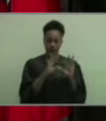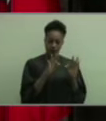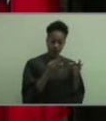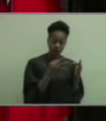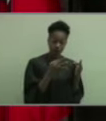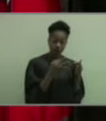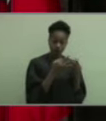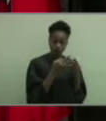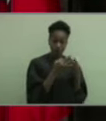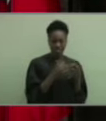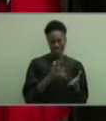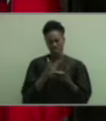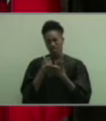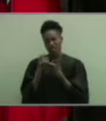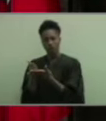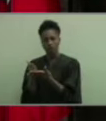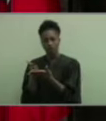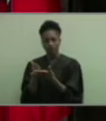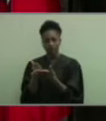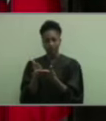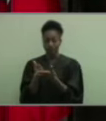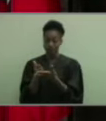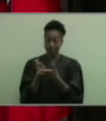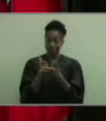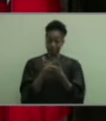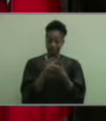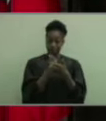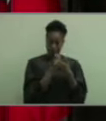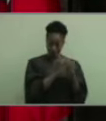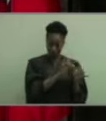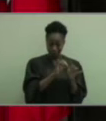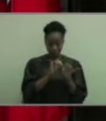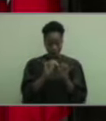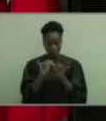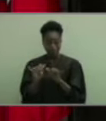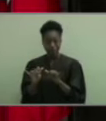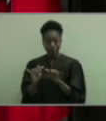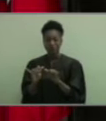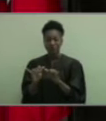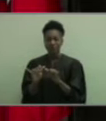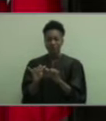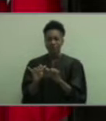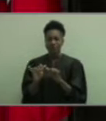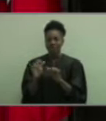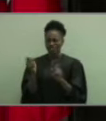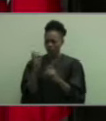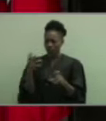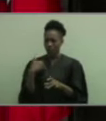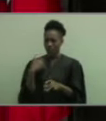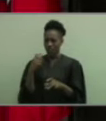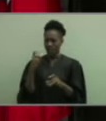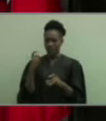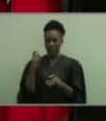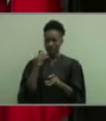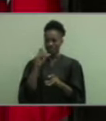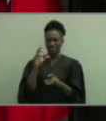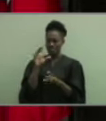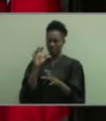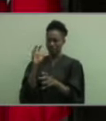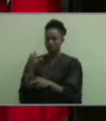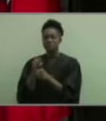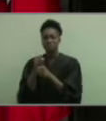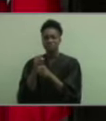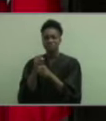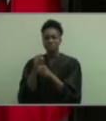values and health. At the same time, as we miss out on the things we only took for granted, we share, we birth a